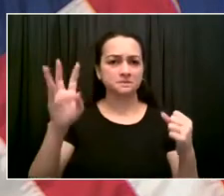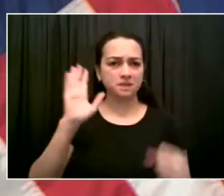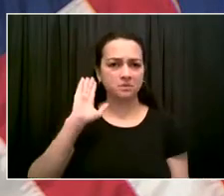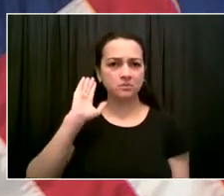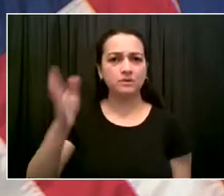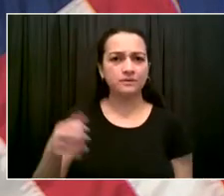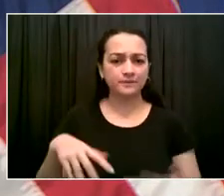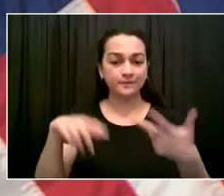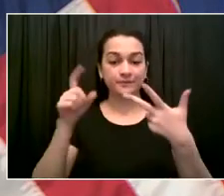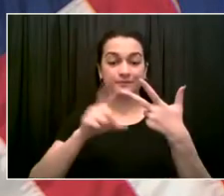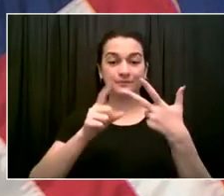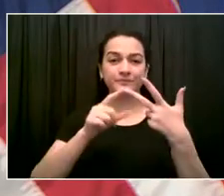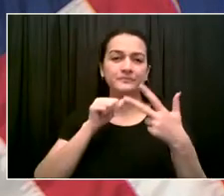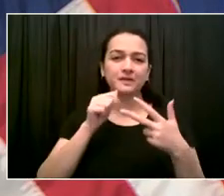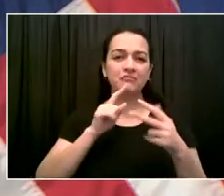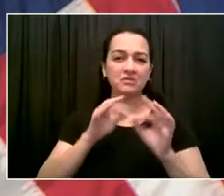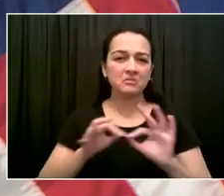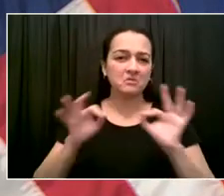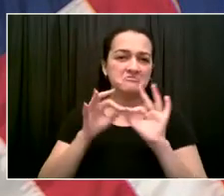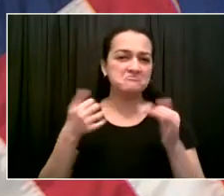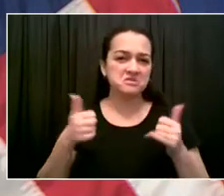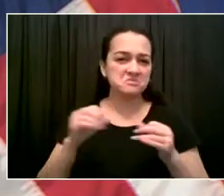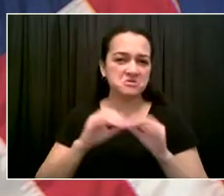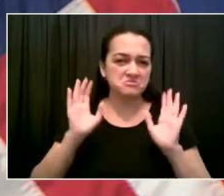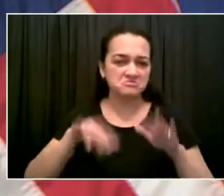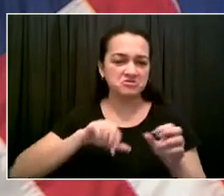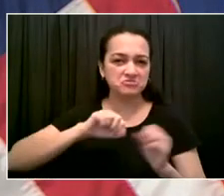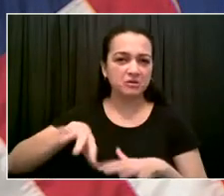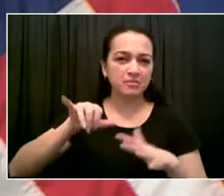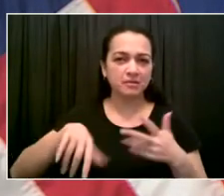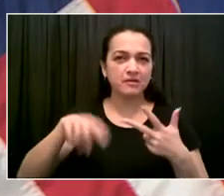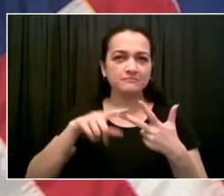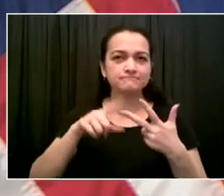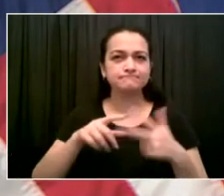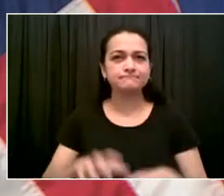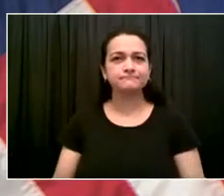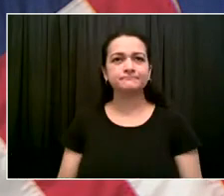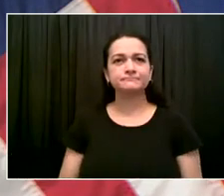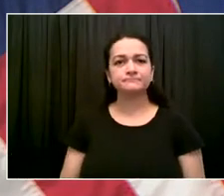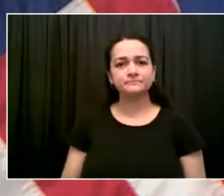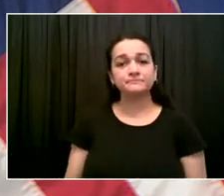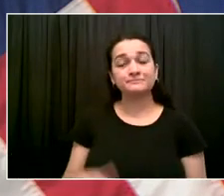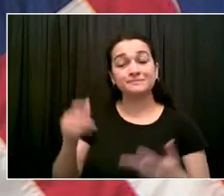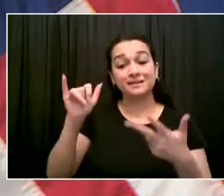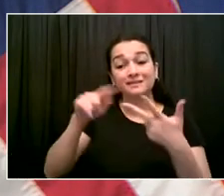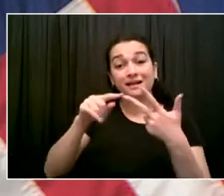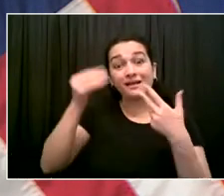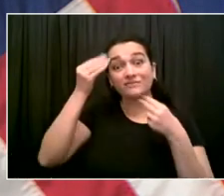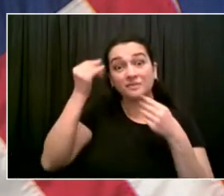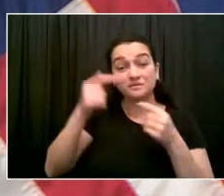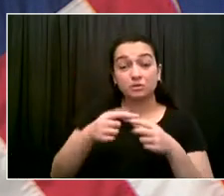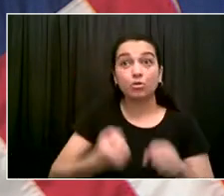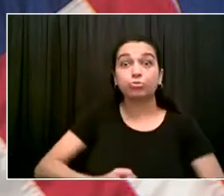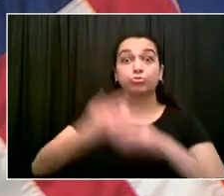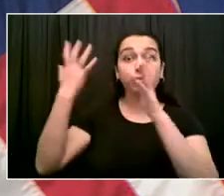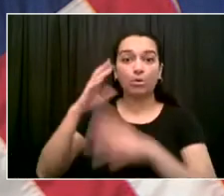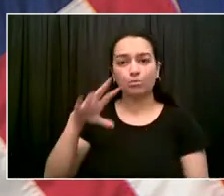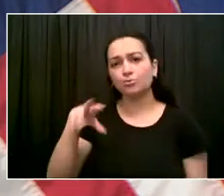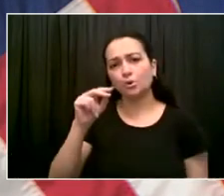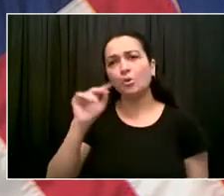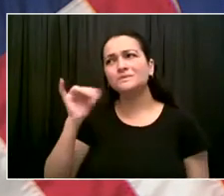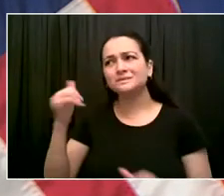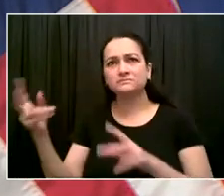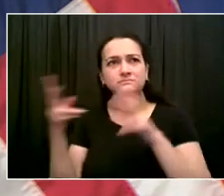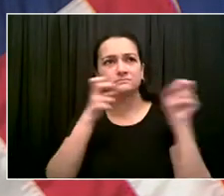swift as we keep up with the coronavirus itself. And so keeping our focus on cases, hospitalizations, and